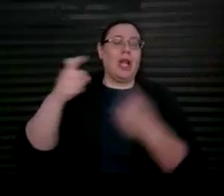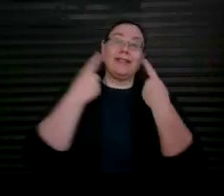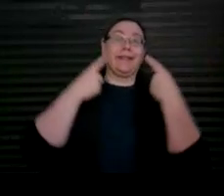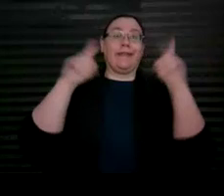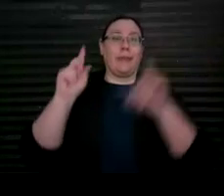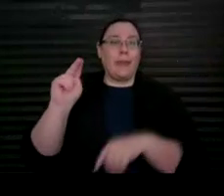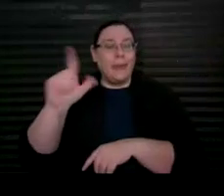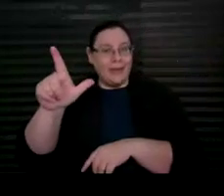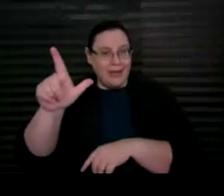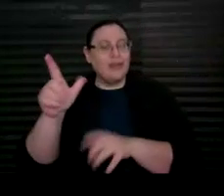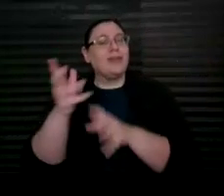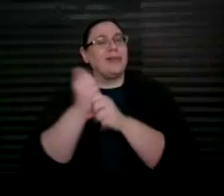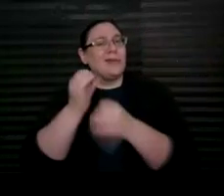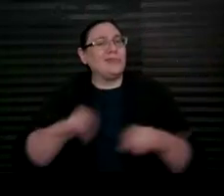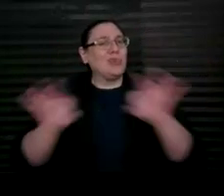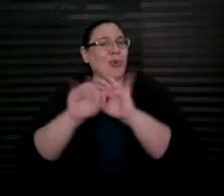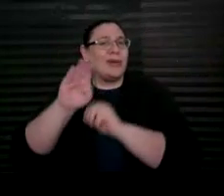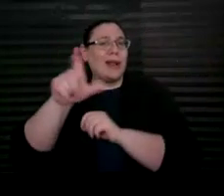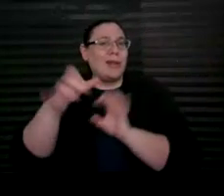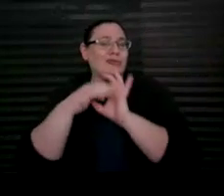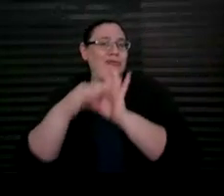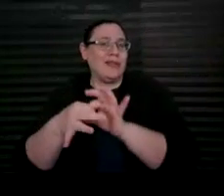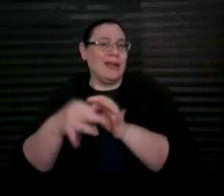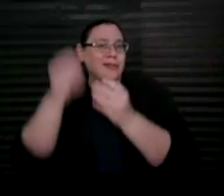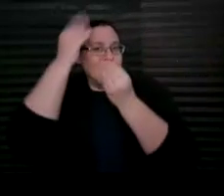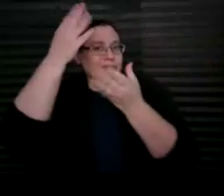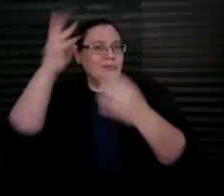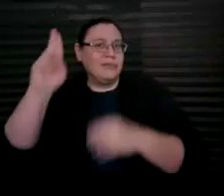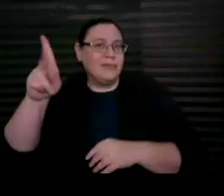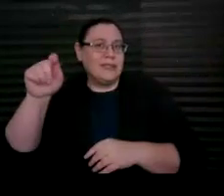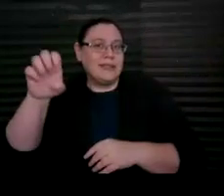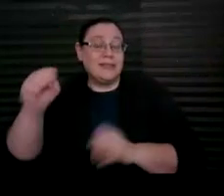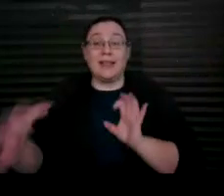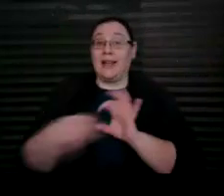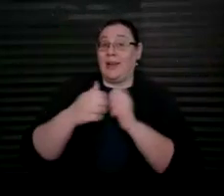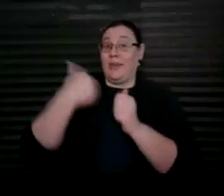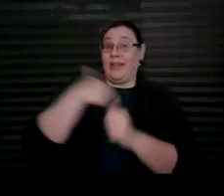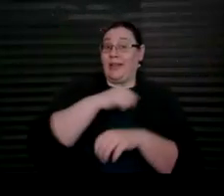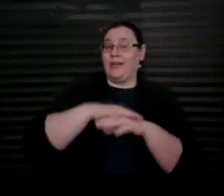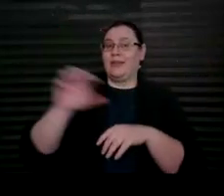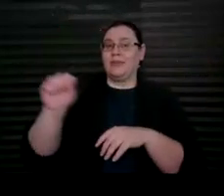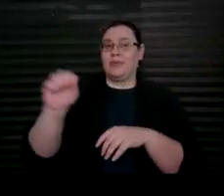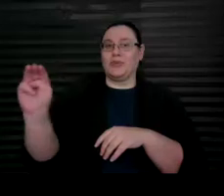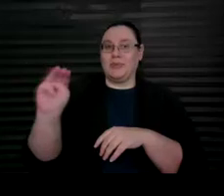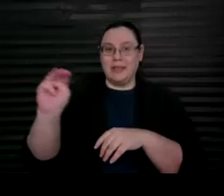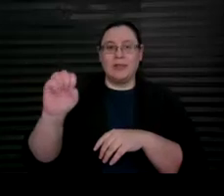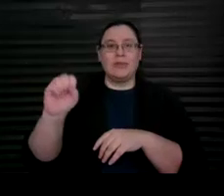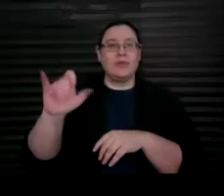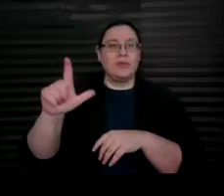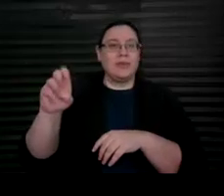important ABLE-related updates. Connect with us on social media through LinkedIn,